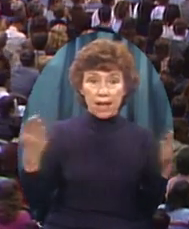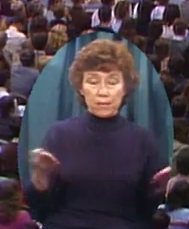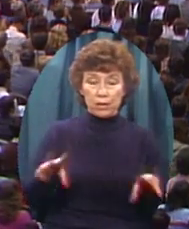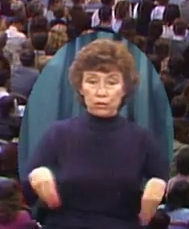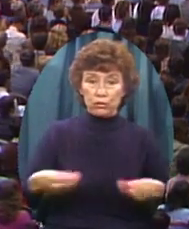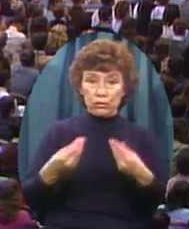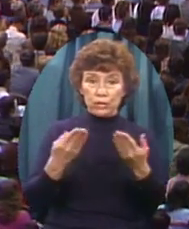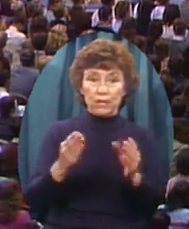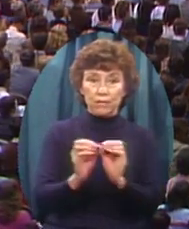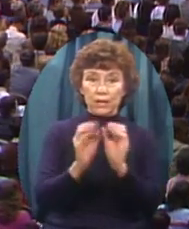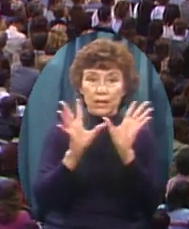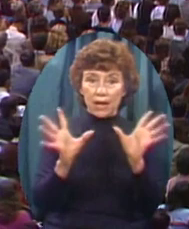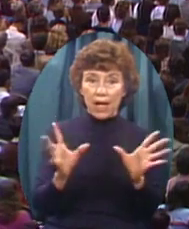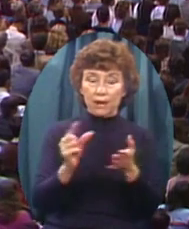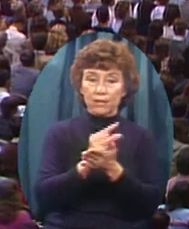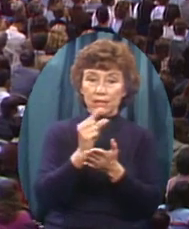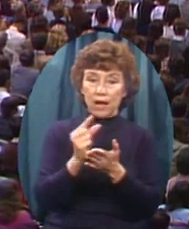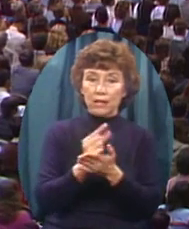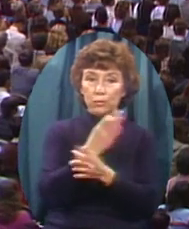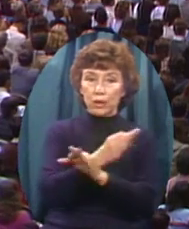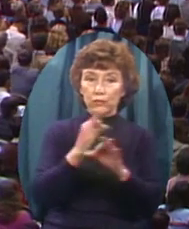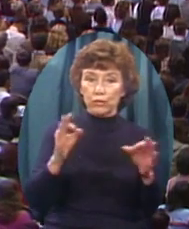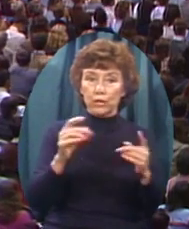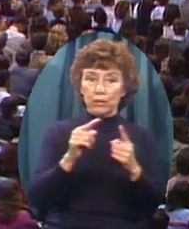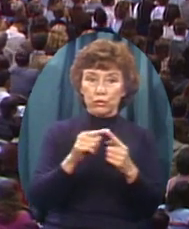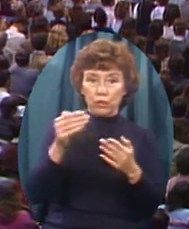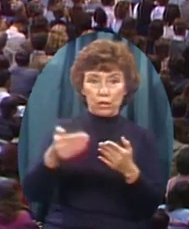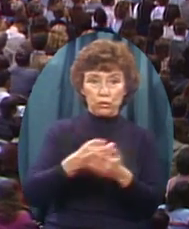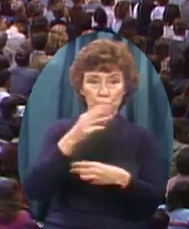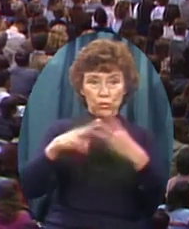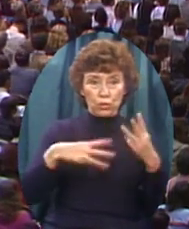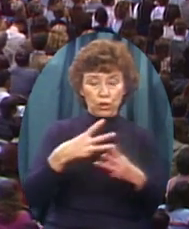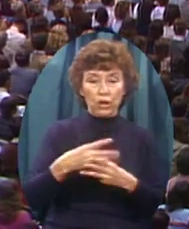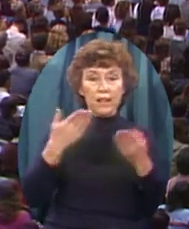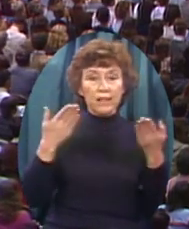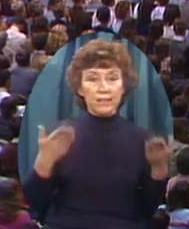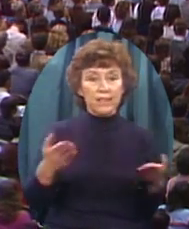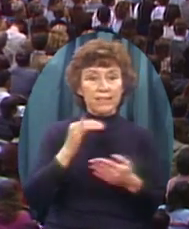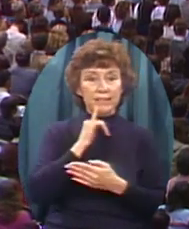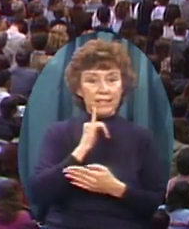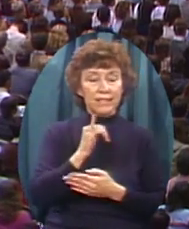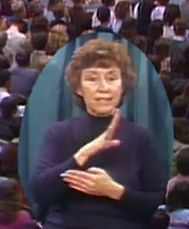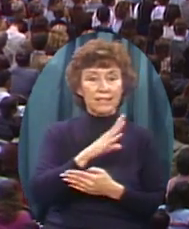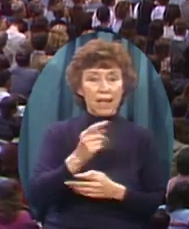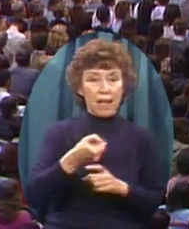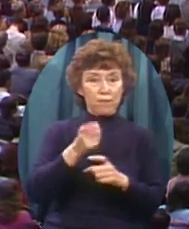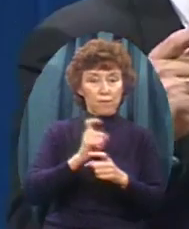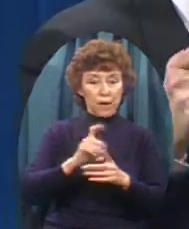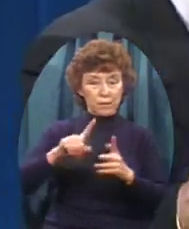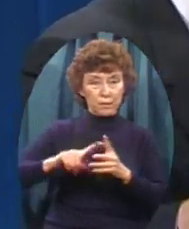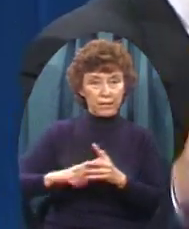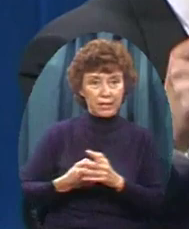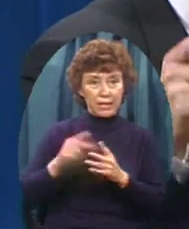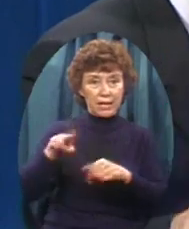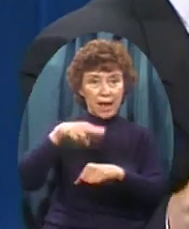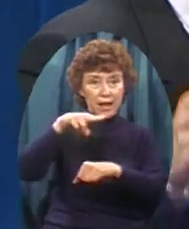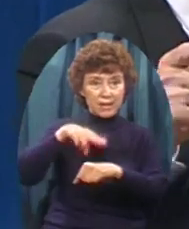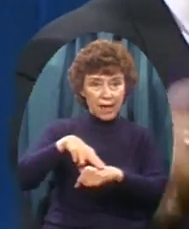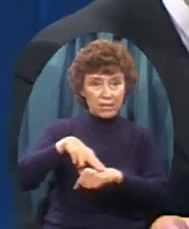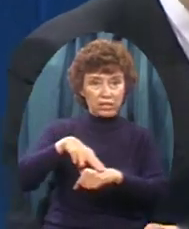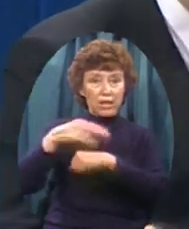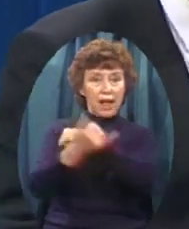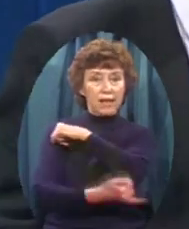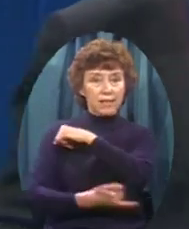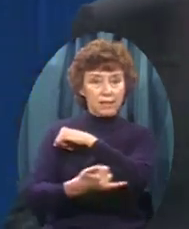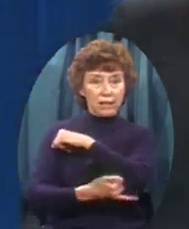freedom To a new world There can be no question This is And has been From its inception A nation under